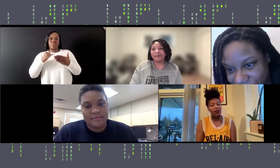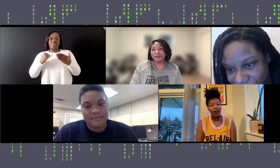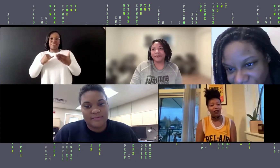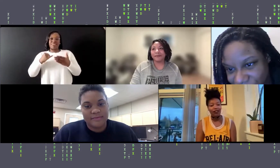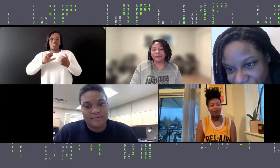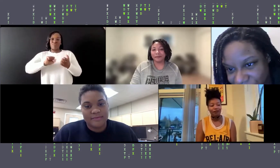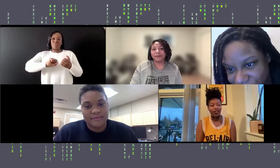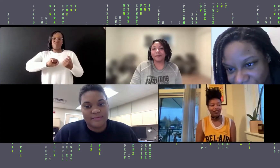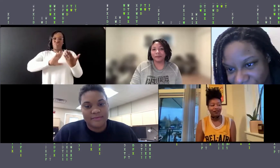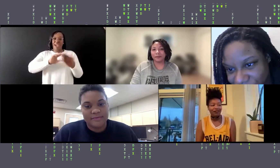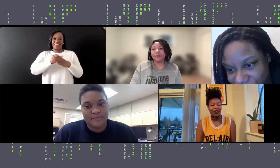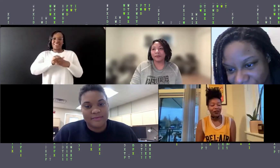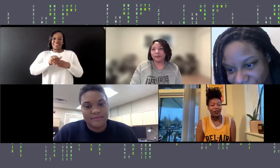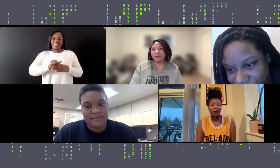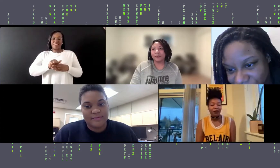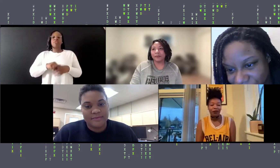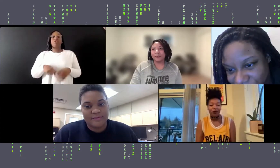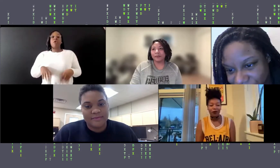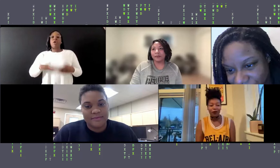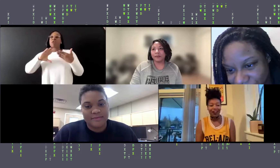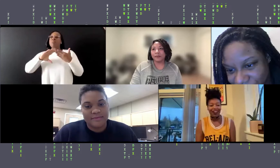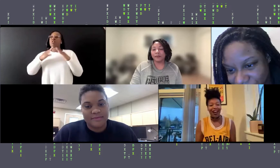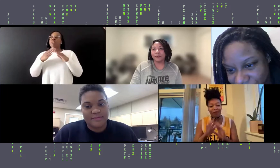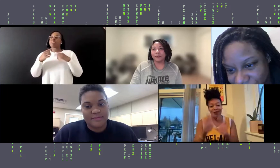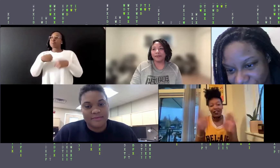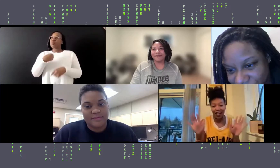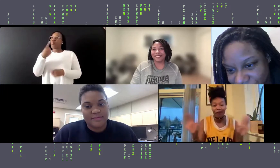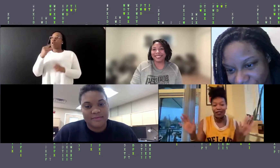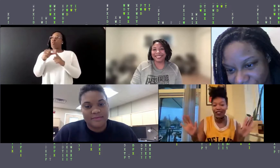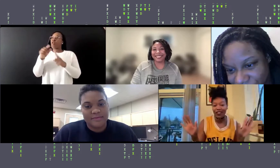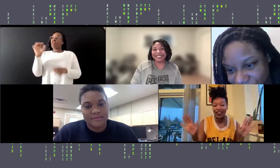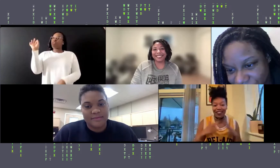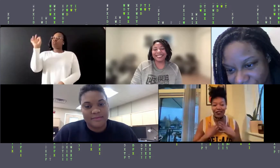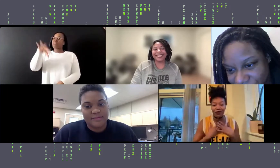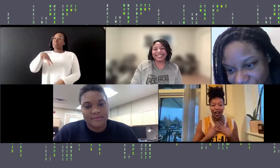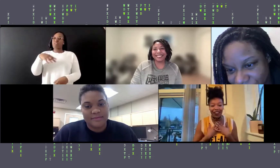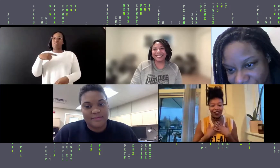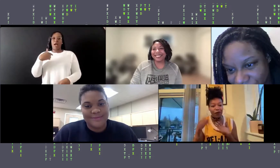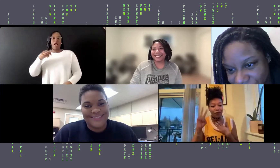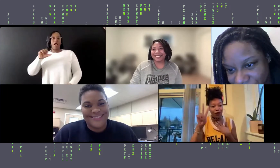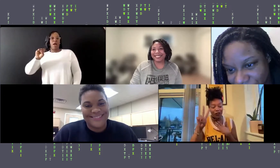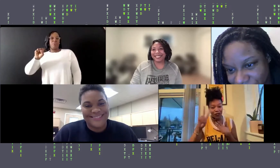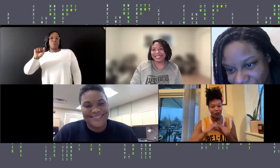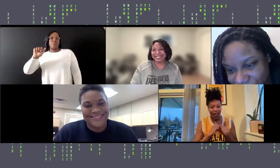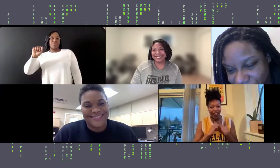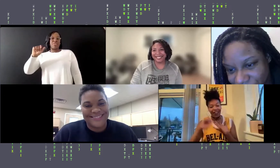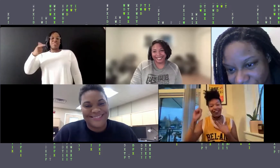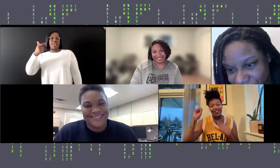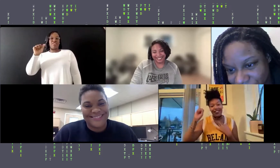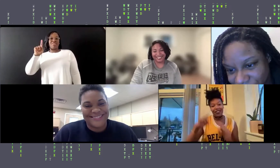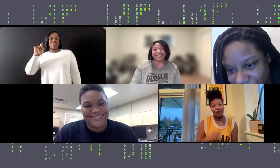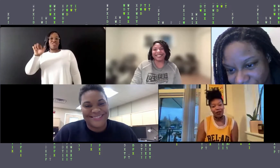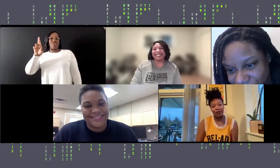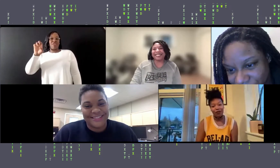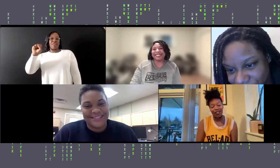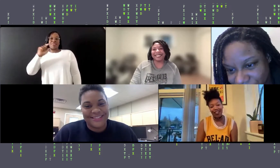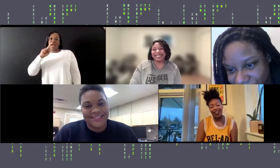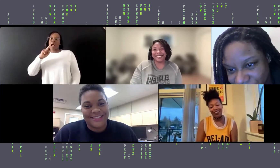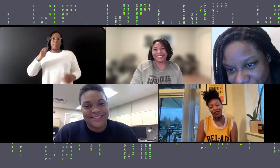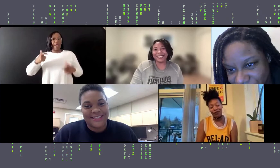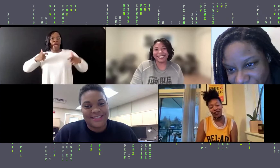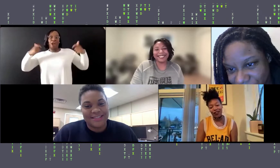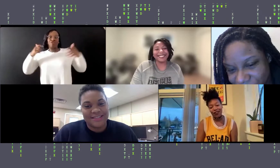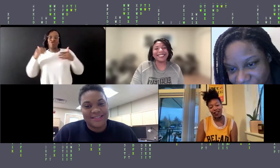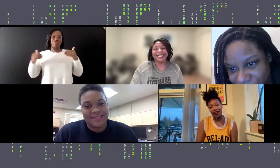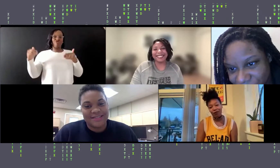to me, it was hard to, you know, think about it in one word. I'm a Sagittarius and we're extra. I'm gonna go for two, right? So I think about community